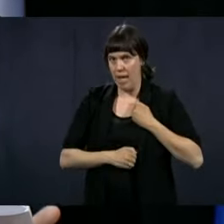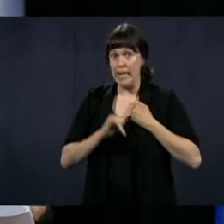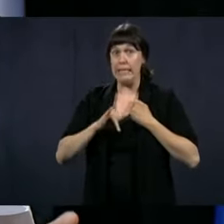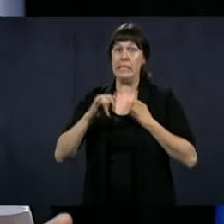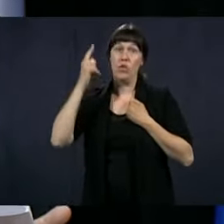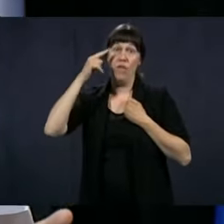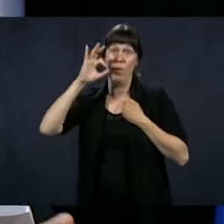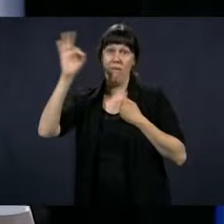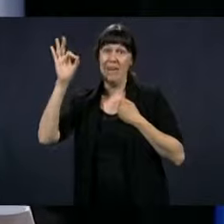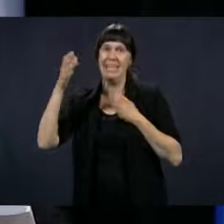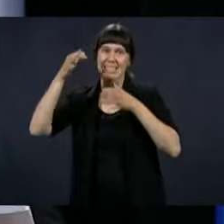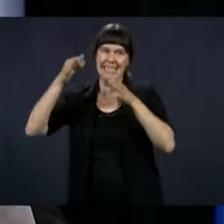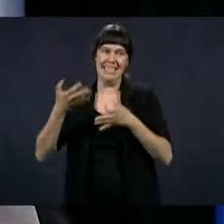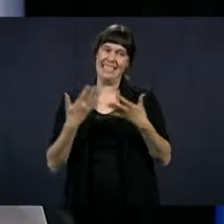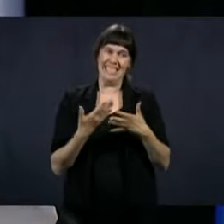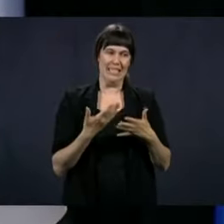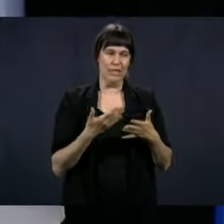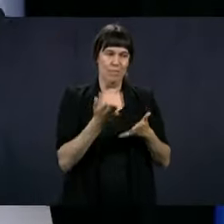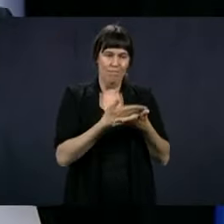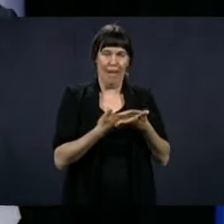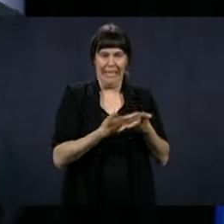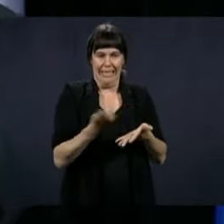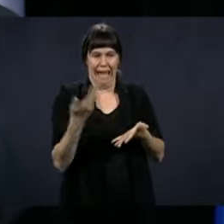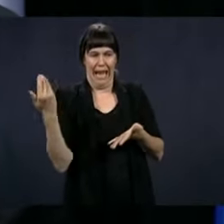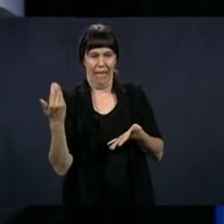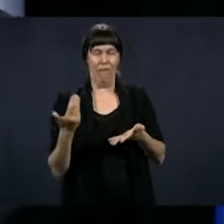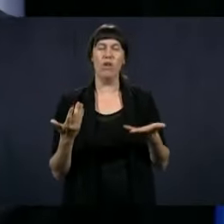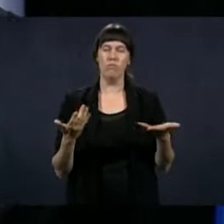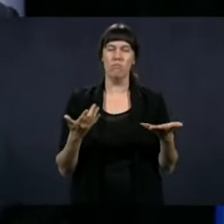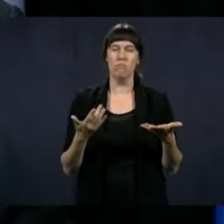leave all the soldiers in CHSLDs.